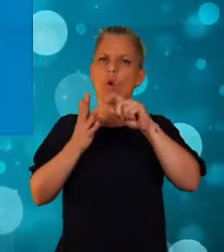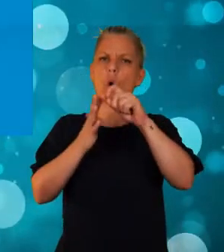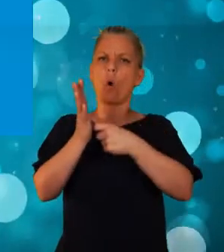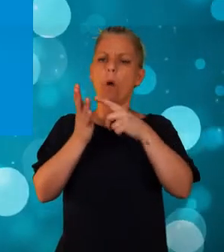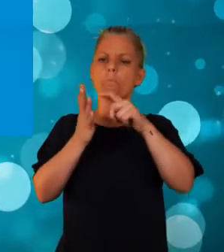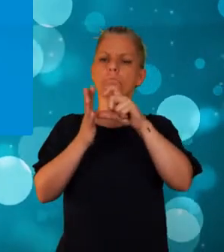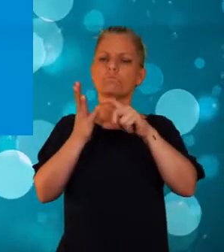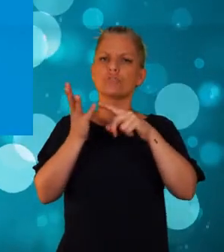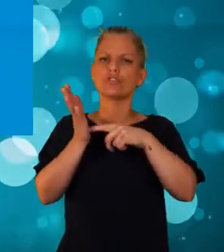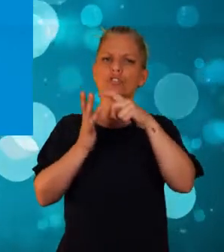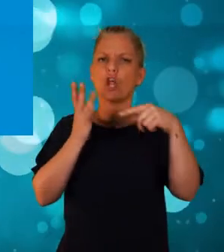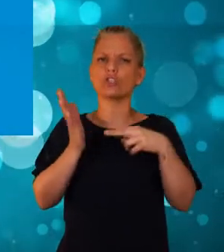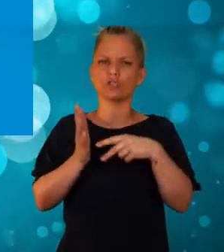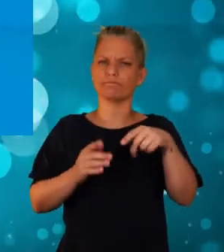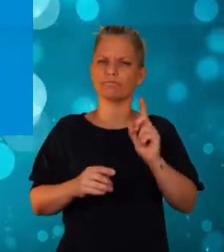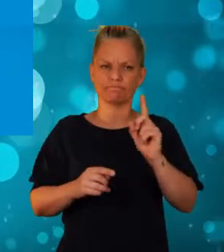What is co-production?